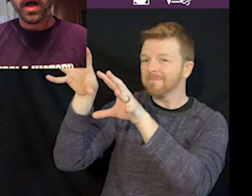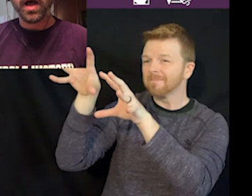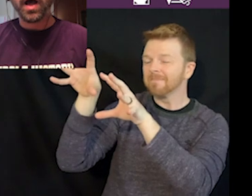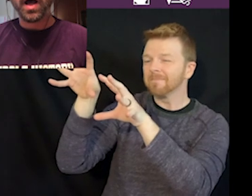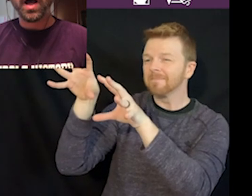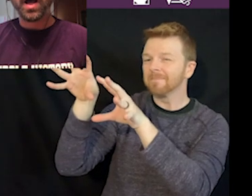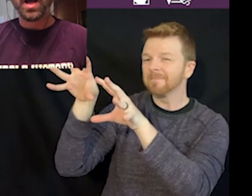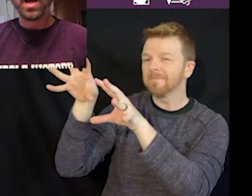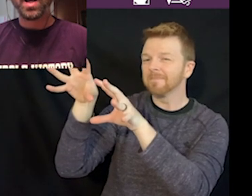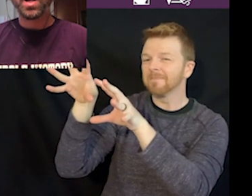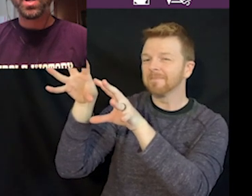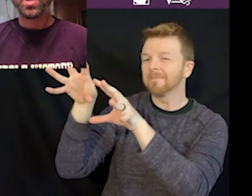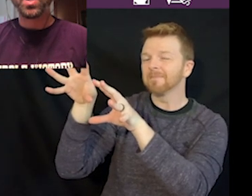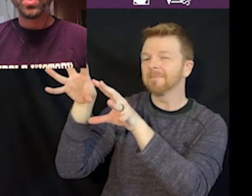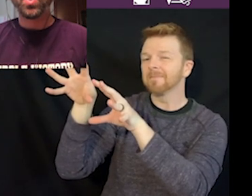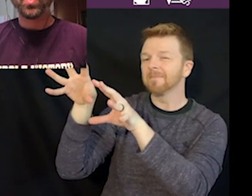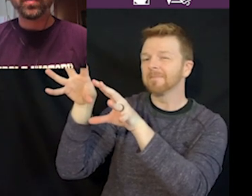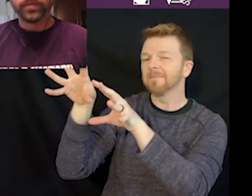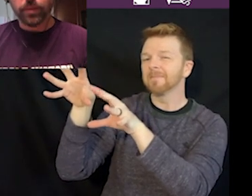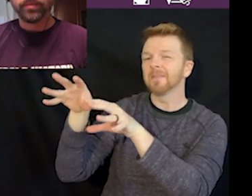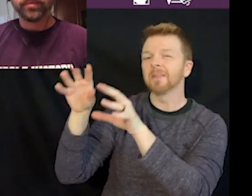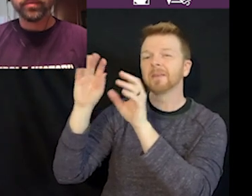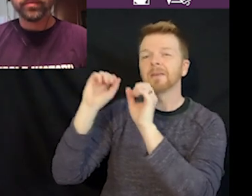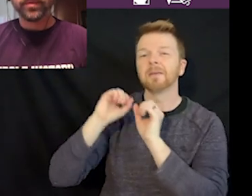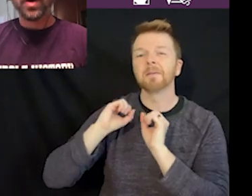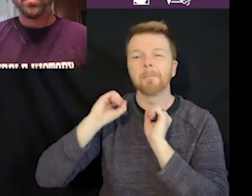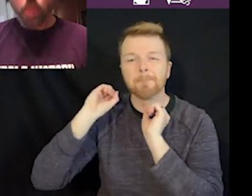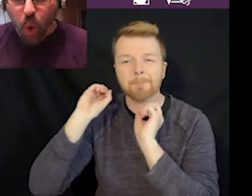a spell.